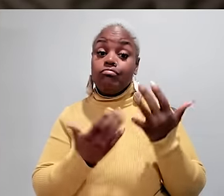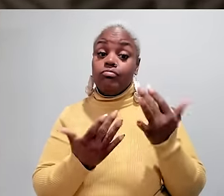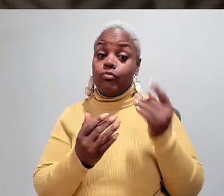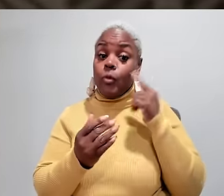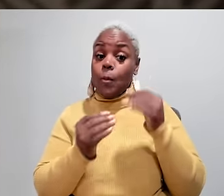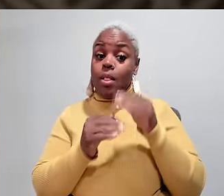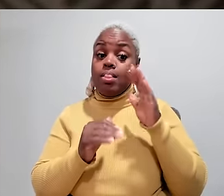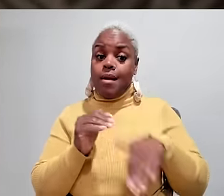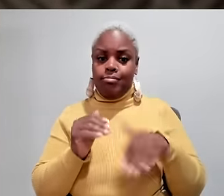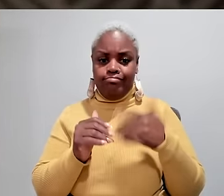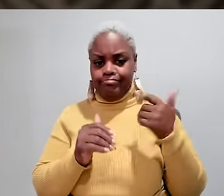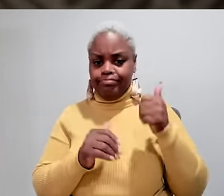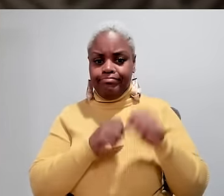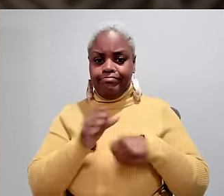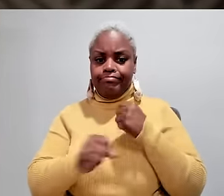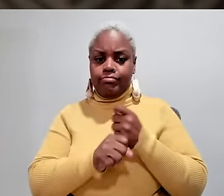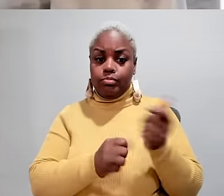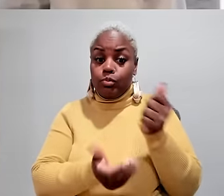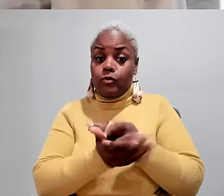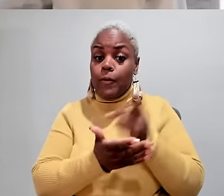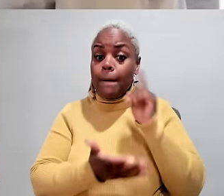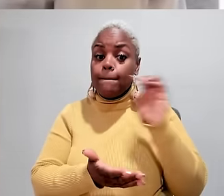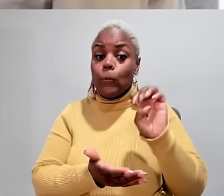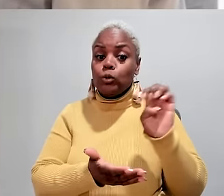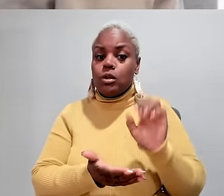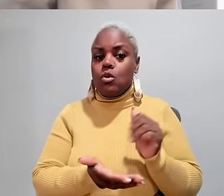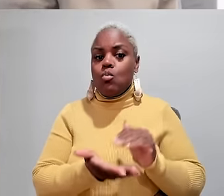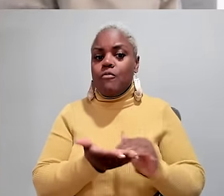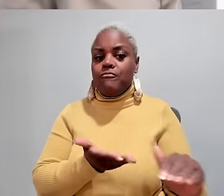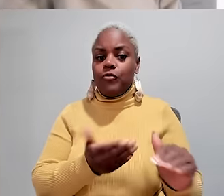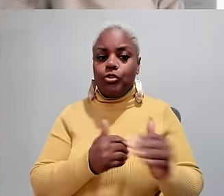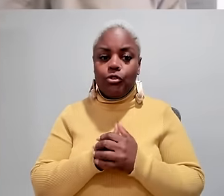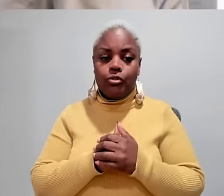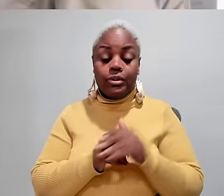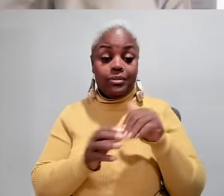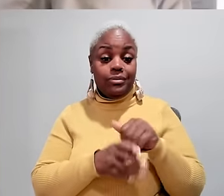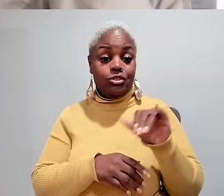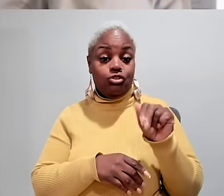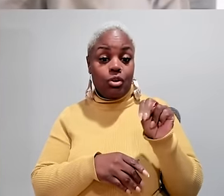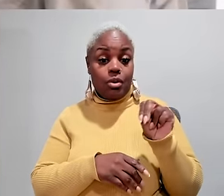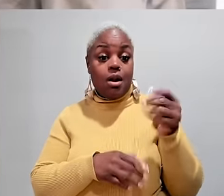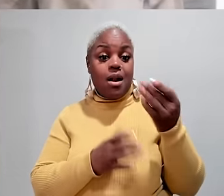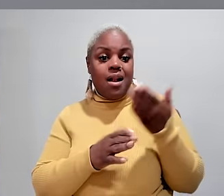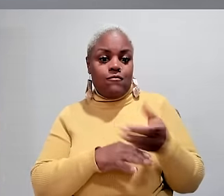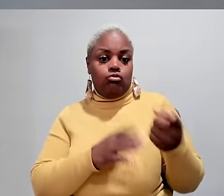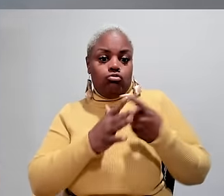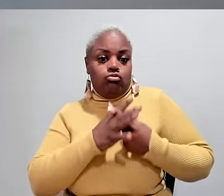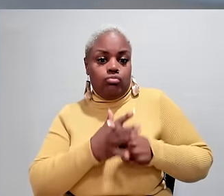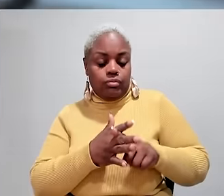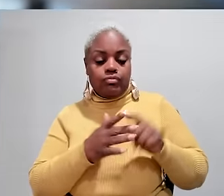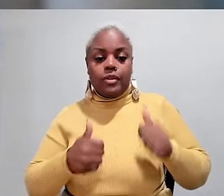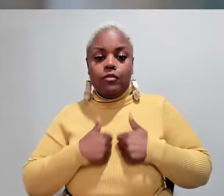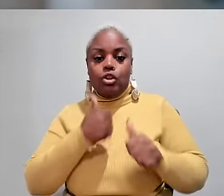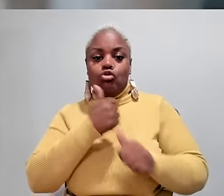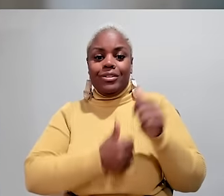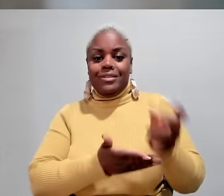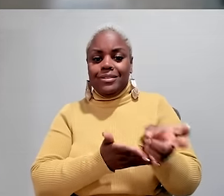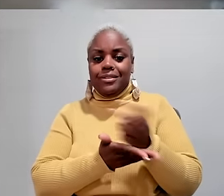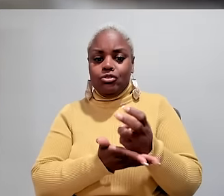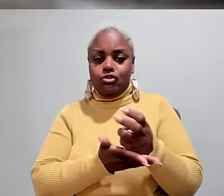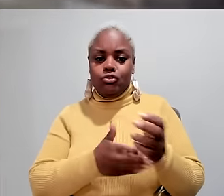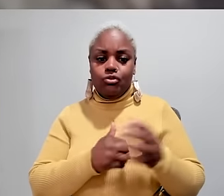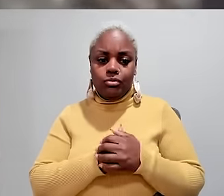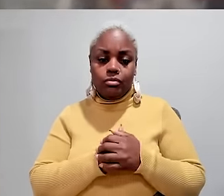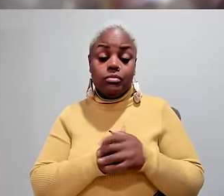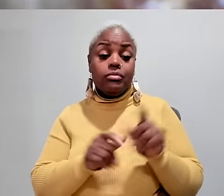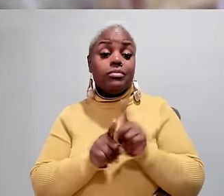After waiting for more than a decade, he was approved for an emergency waiver in January, after he started to have life